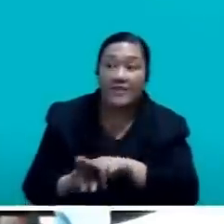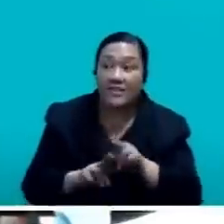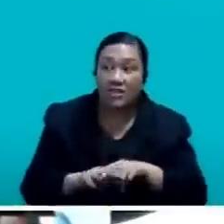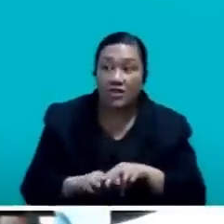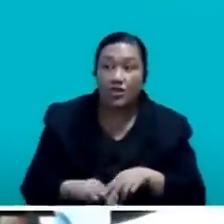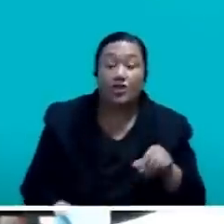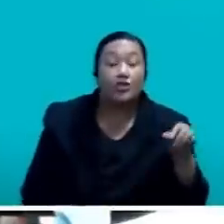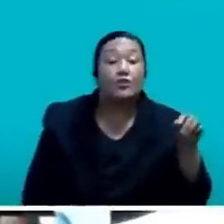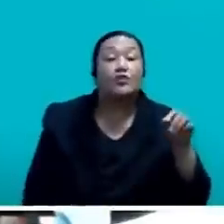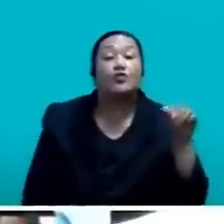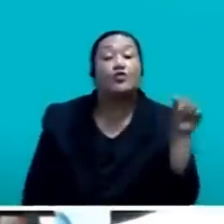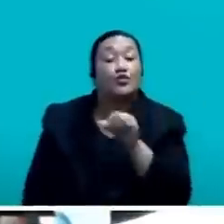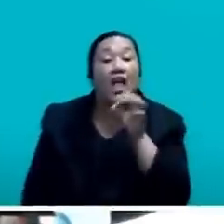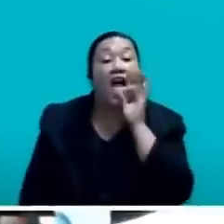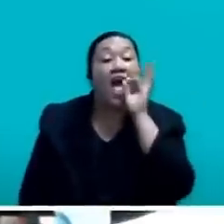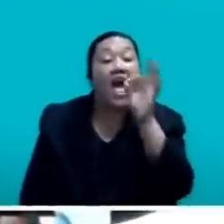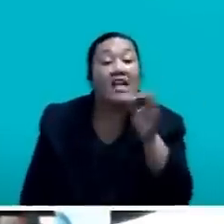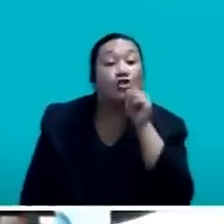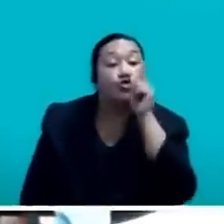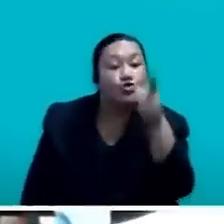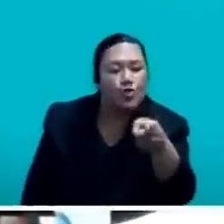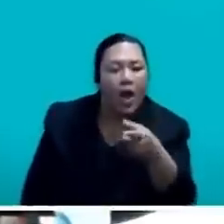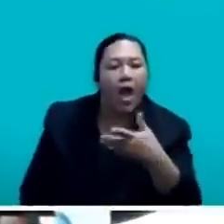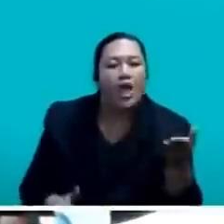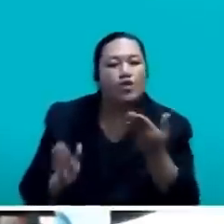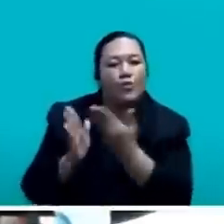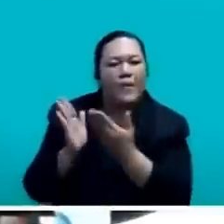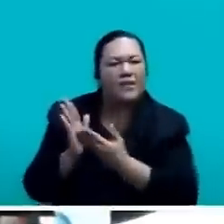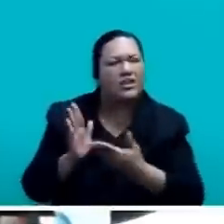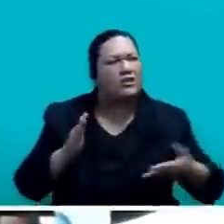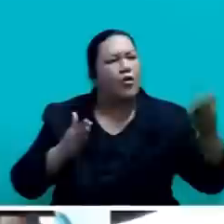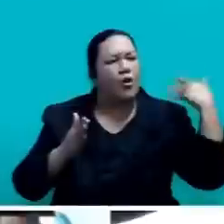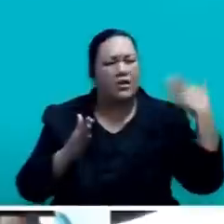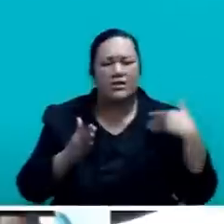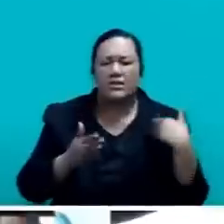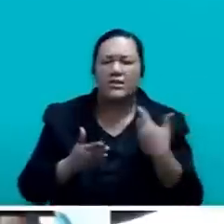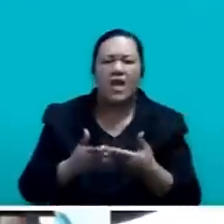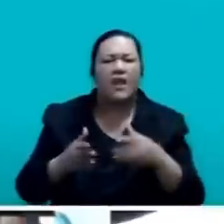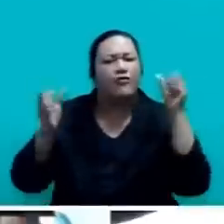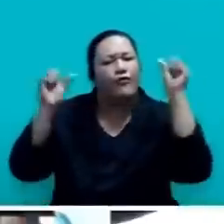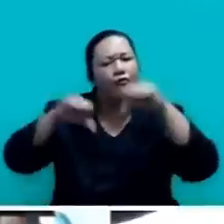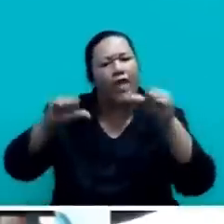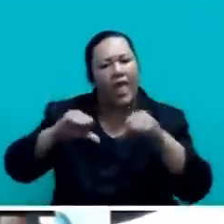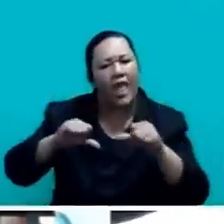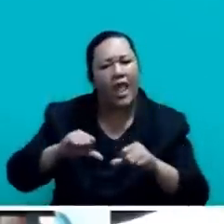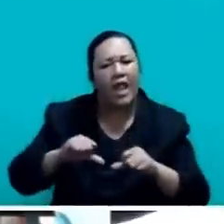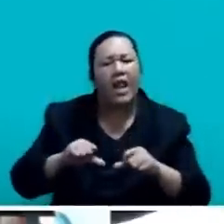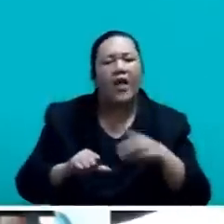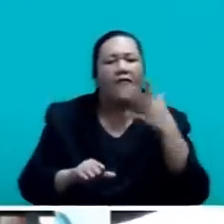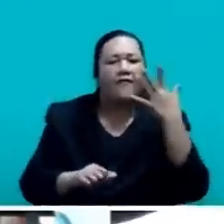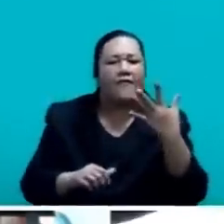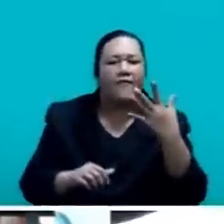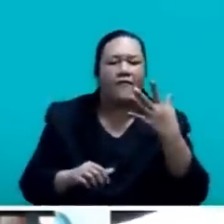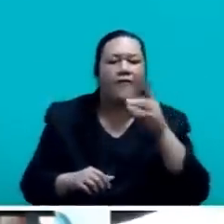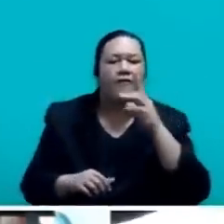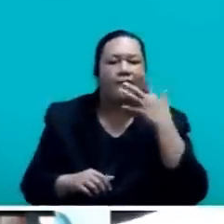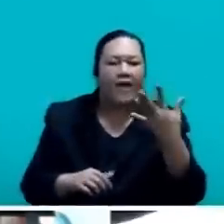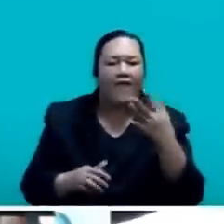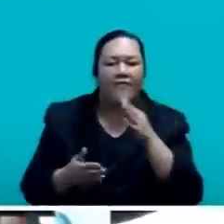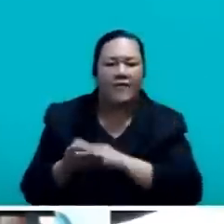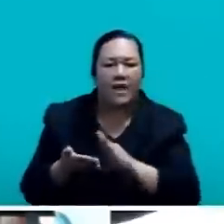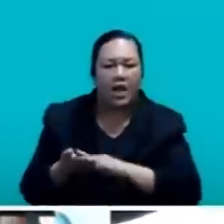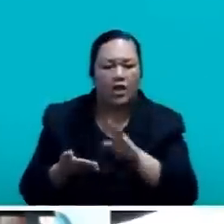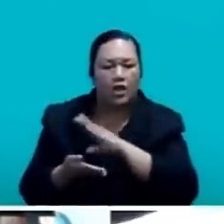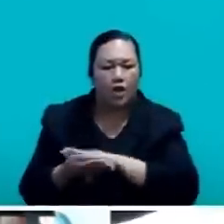asking you how you budgeted for your budget over these years and failed to deliver on $5 billion of what you budgeted for.